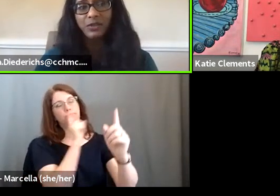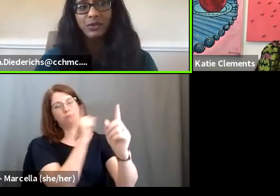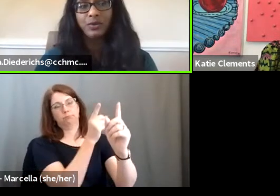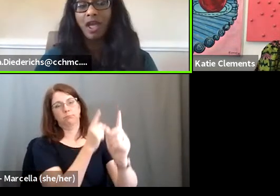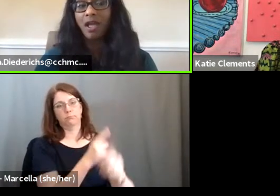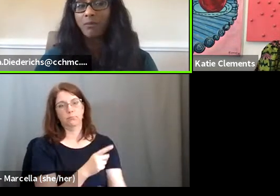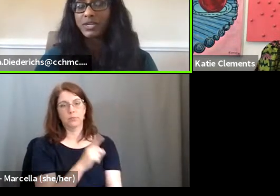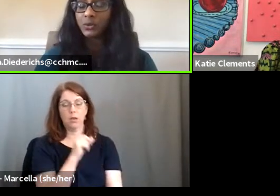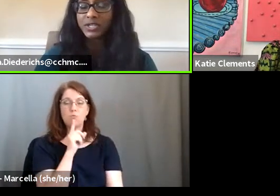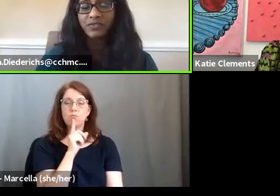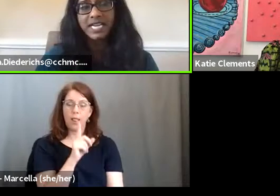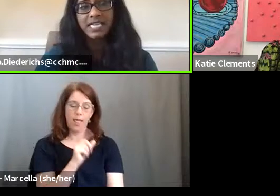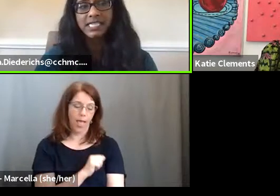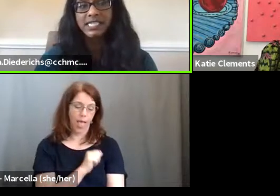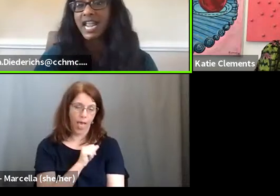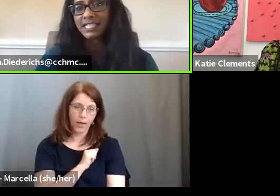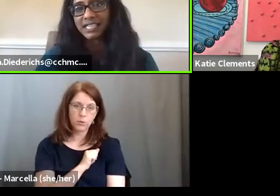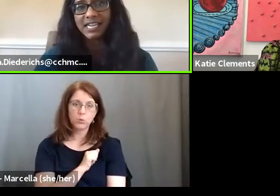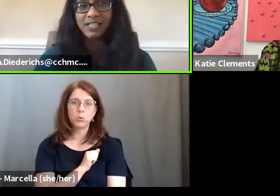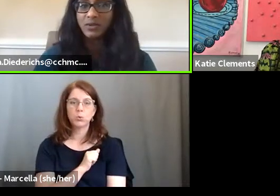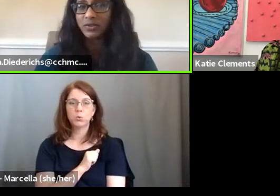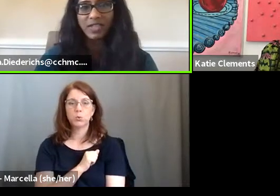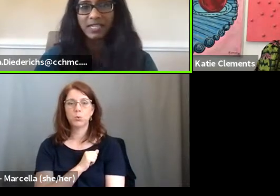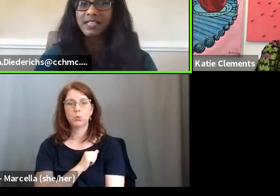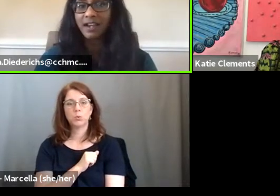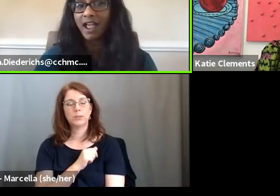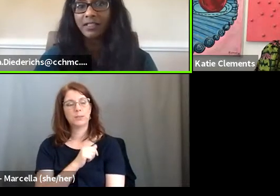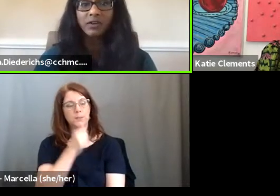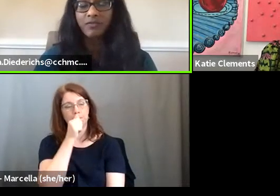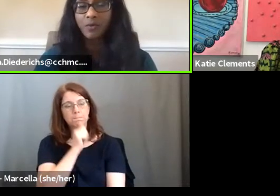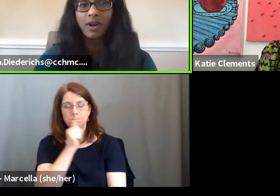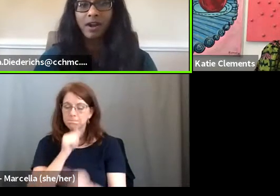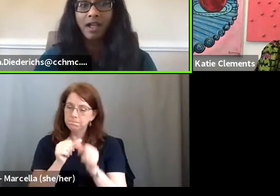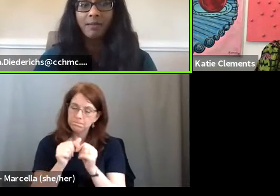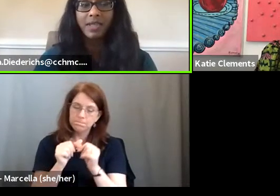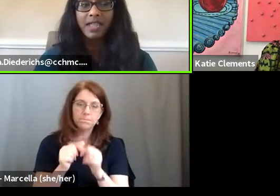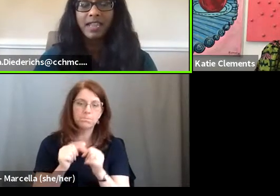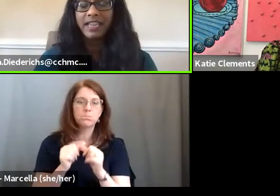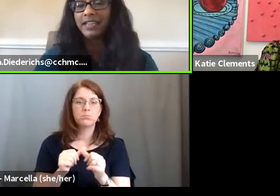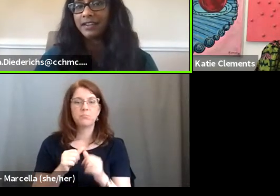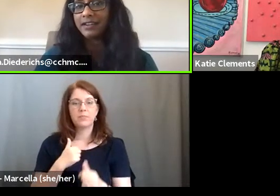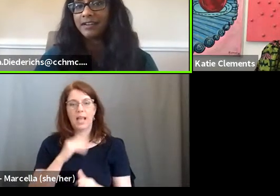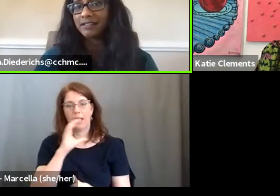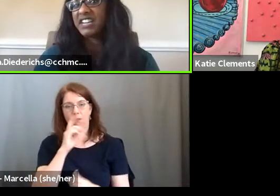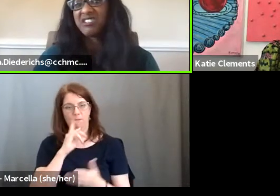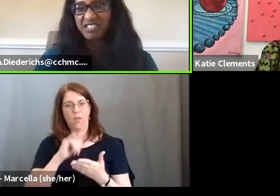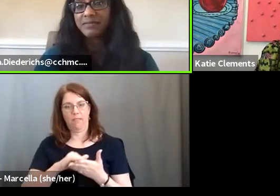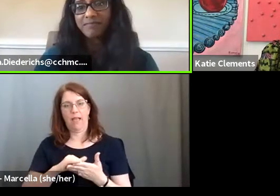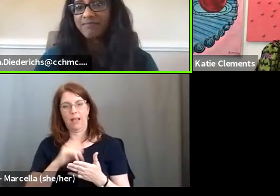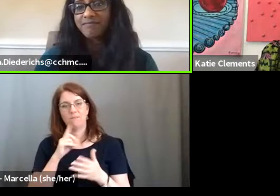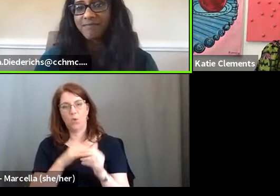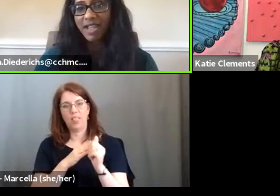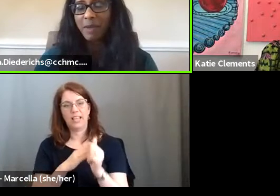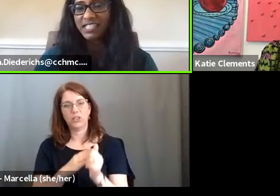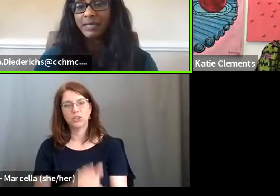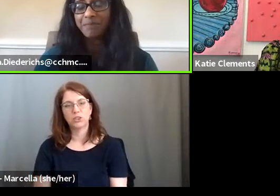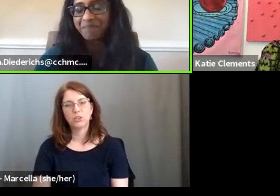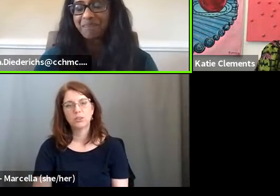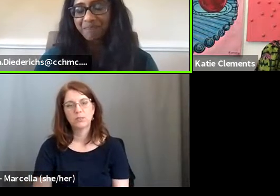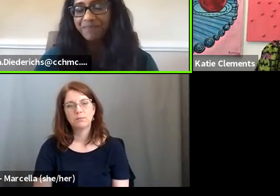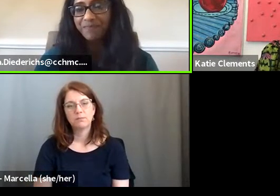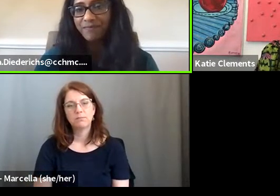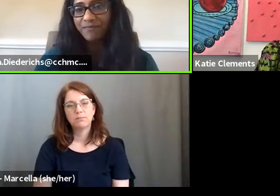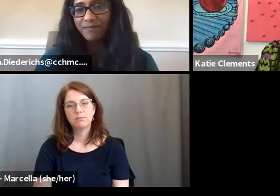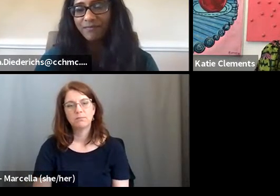attitude, um, resourcefulness, tenacity. Those are things that I look for, um, in leaders on my